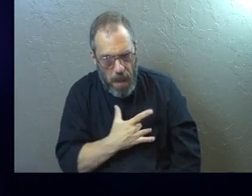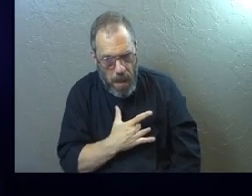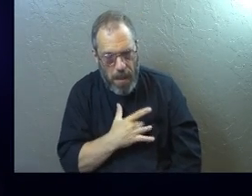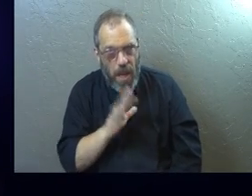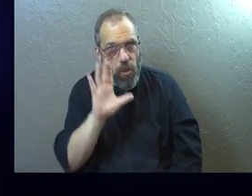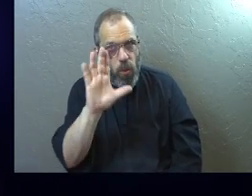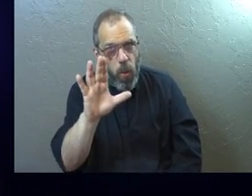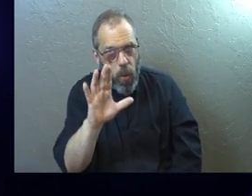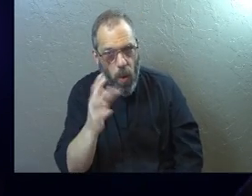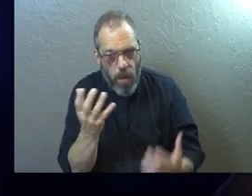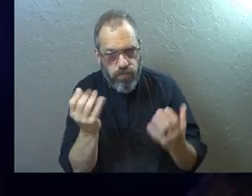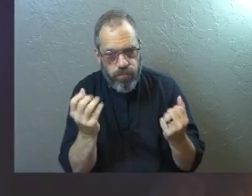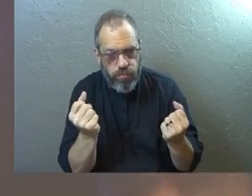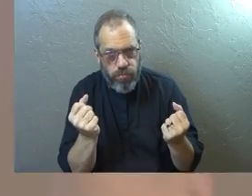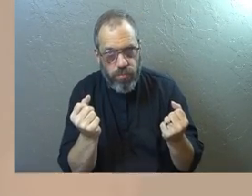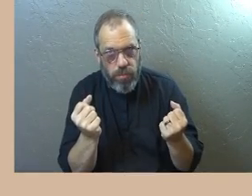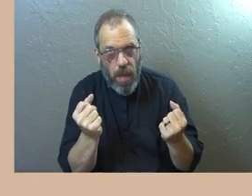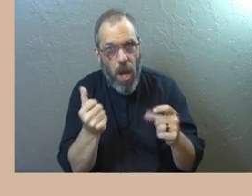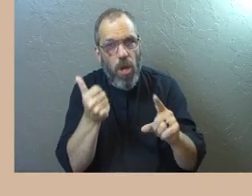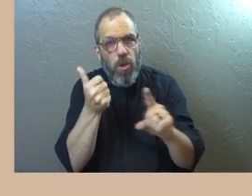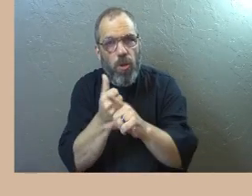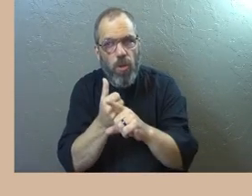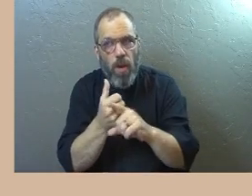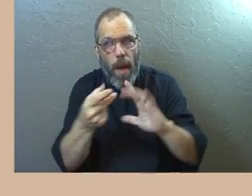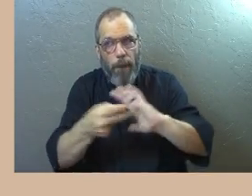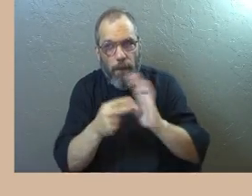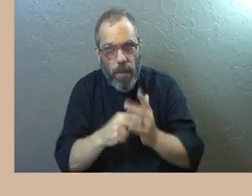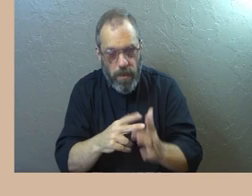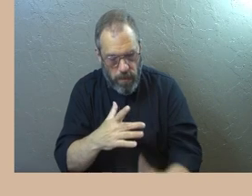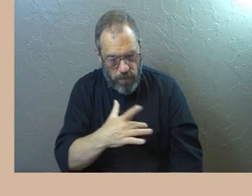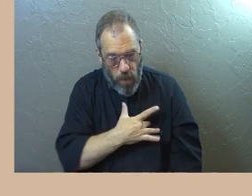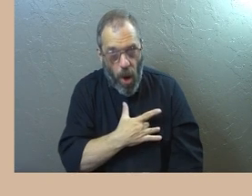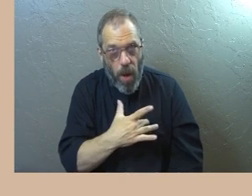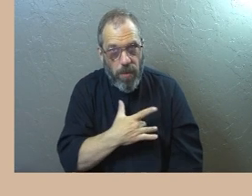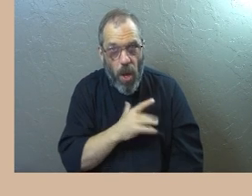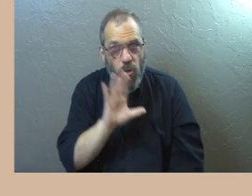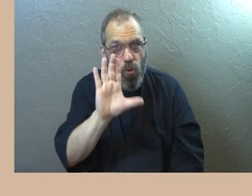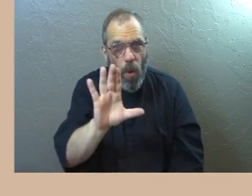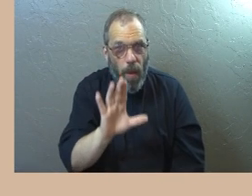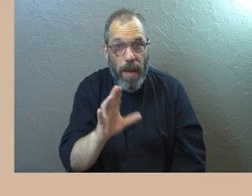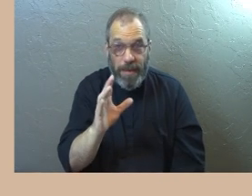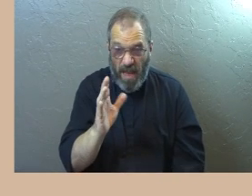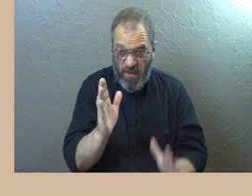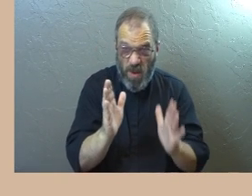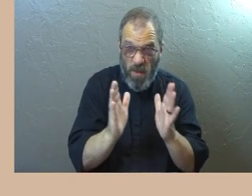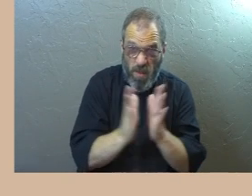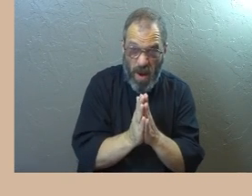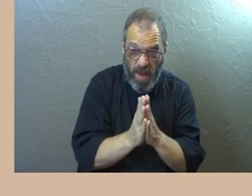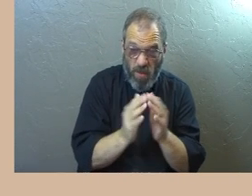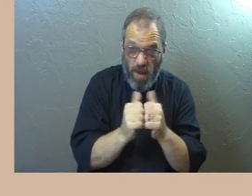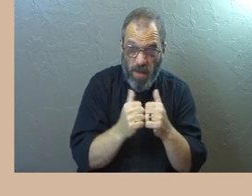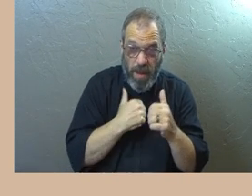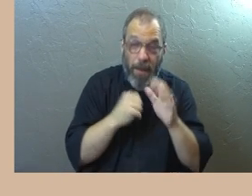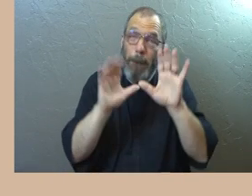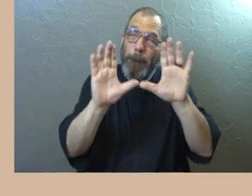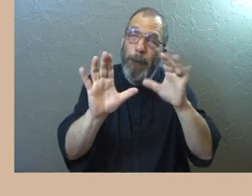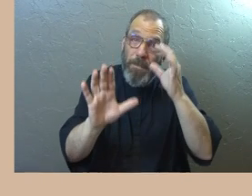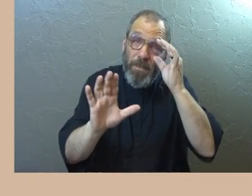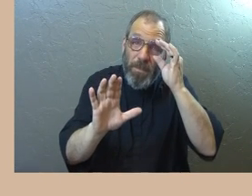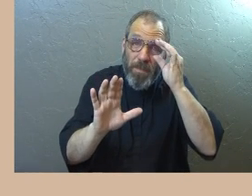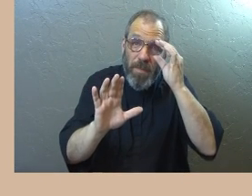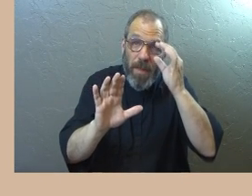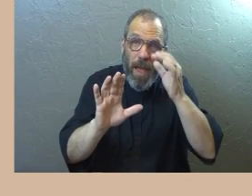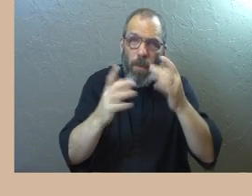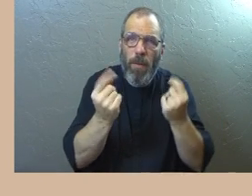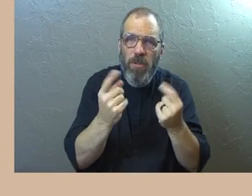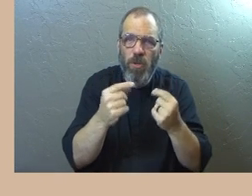to be your words meant by your own heart your way. But if you're praying this along with me could I ask you to